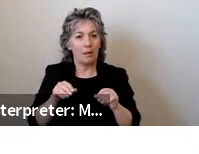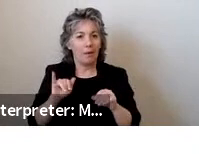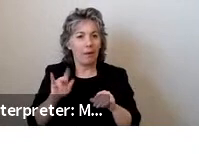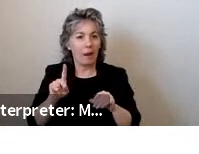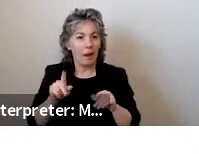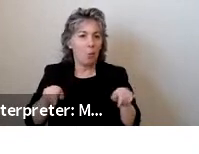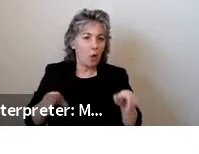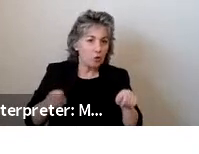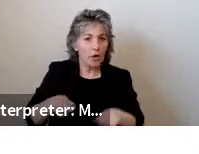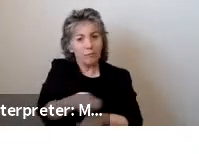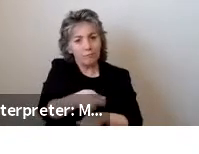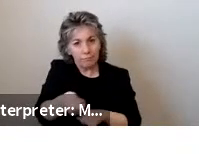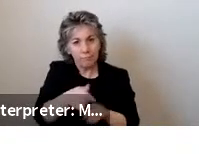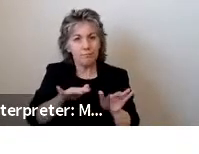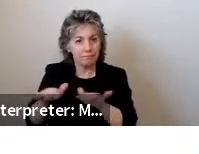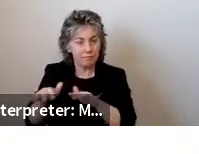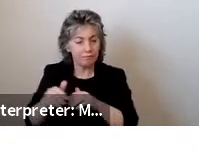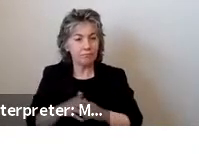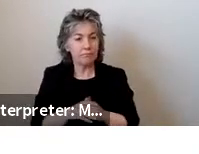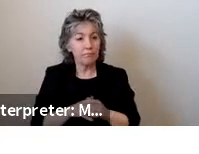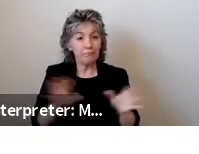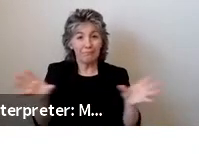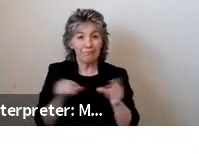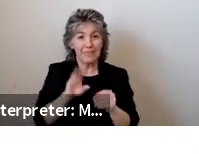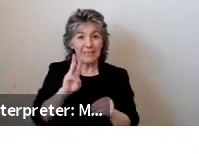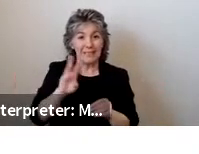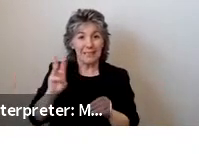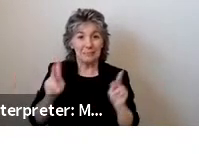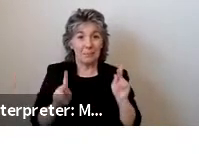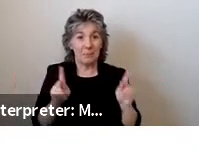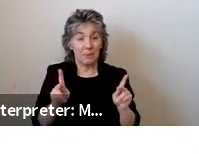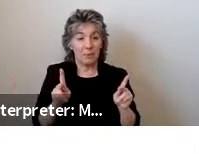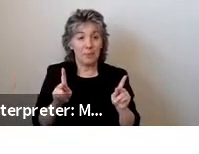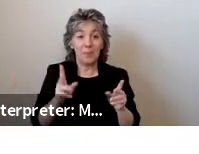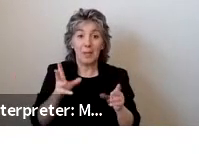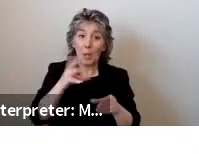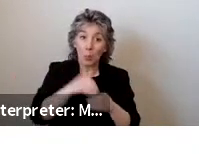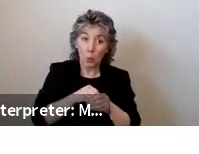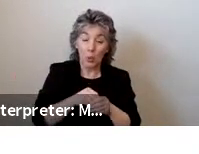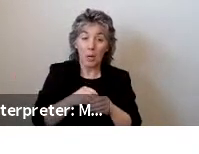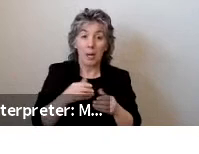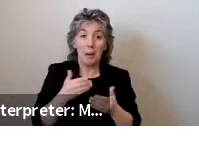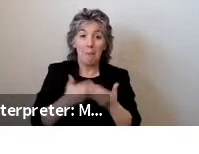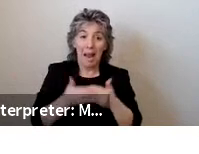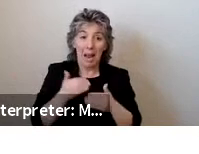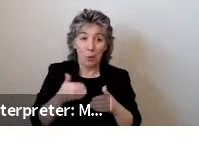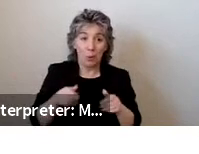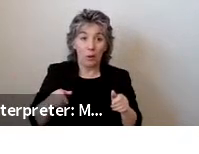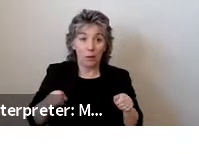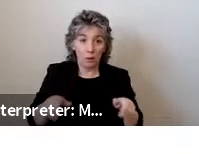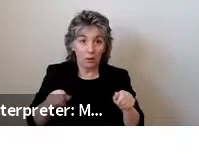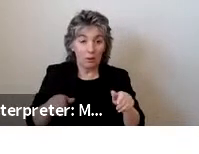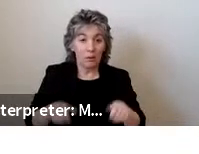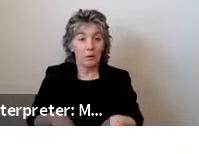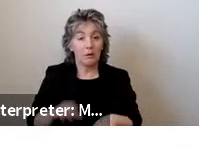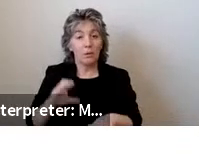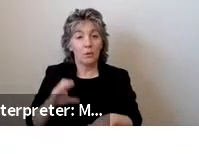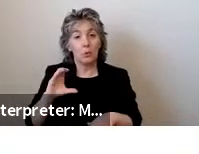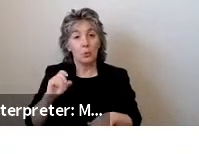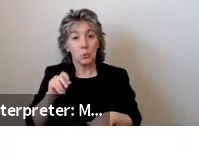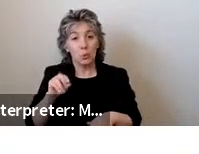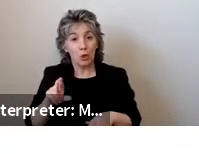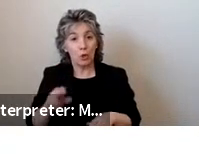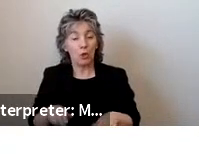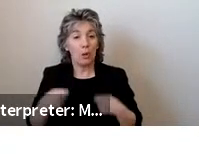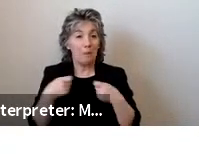A total of 66 adult individuals, including manual wheelchair users, power wheelchair users, scooter users, users